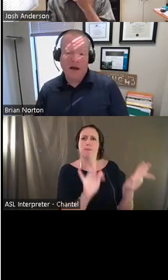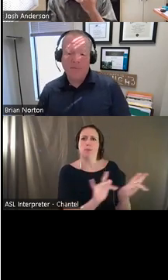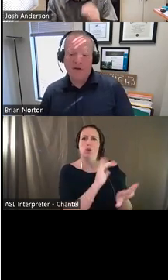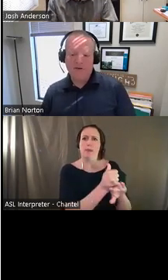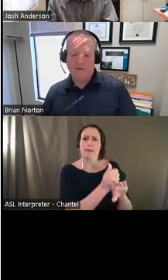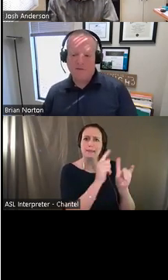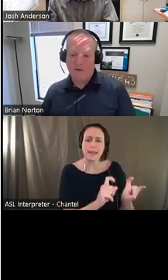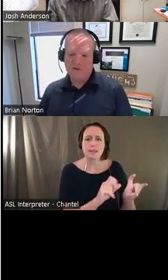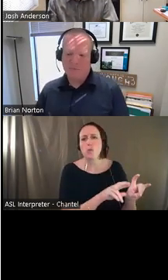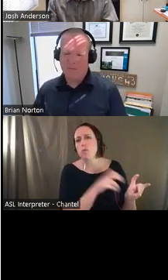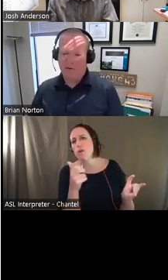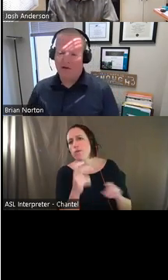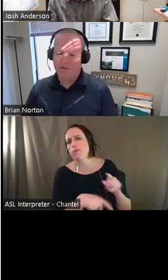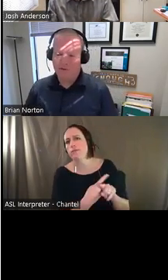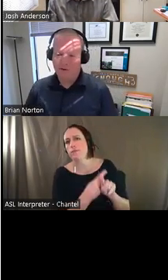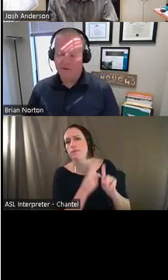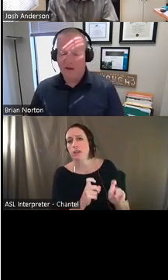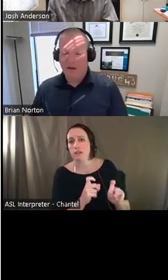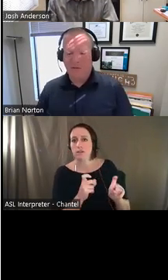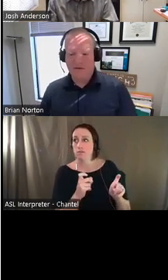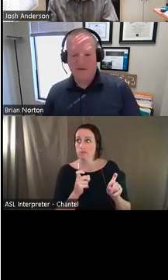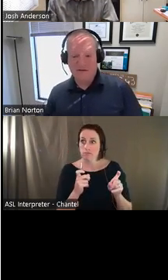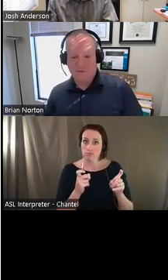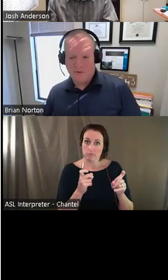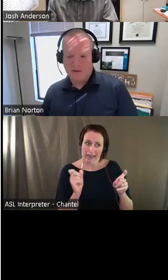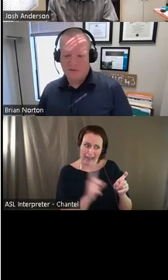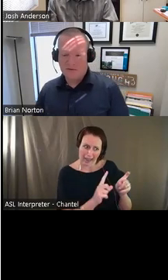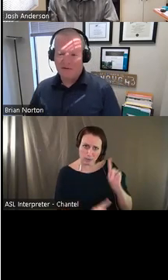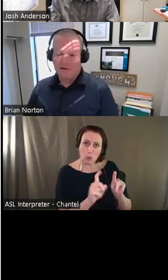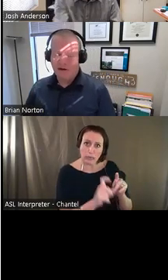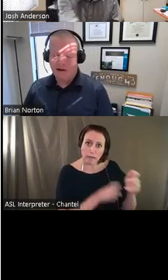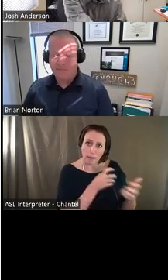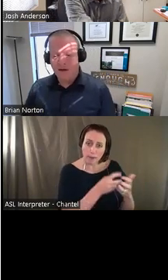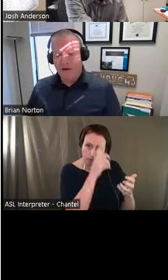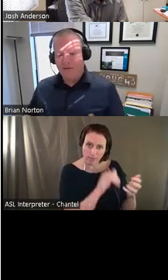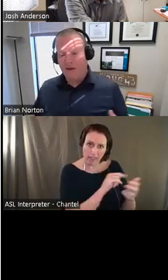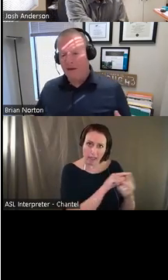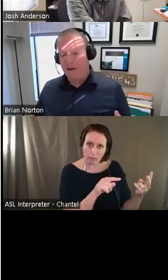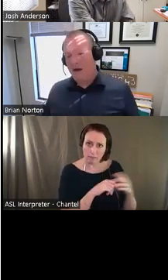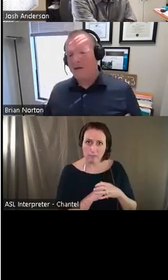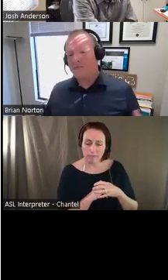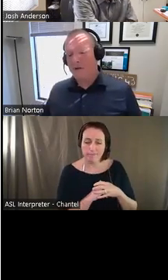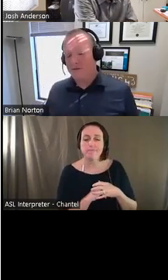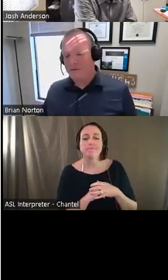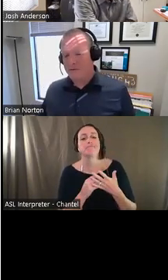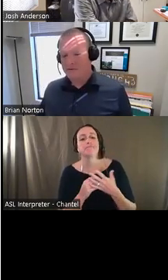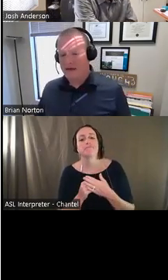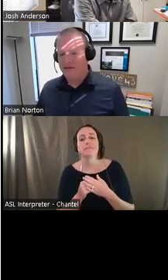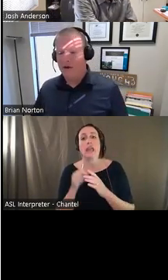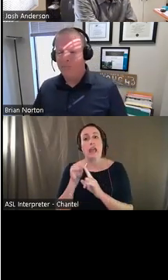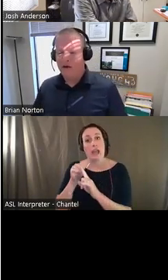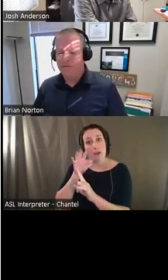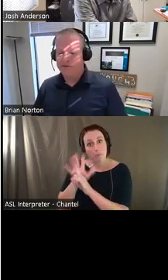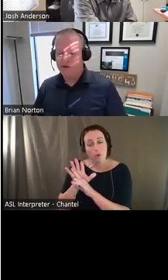there are accommodations for folks to be able to kind of do those and be successful with those. Thinking about the onboarding of folks,